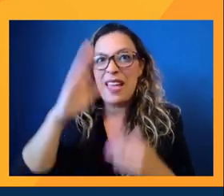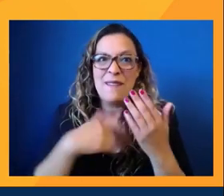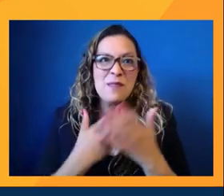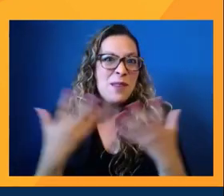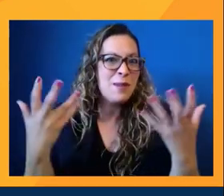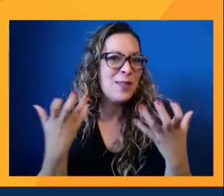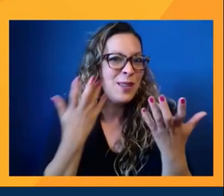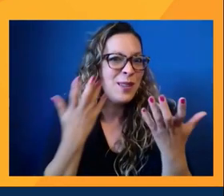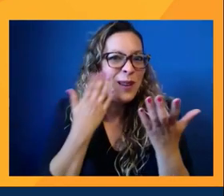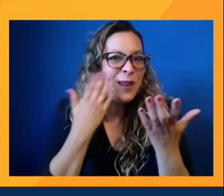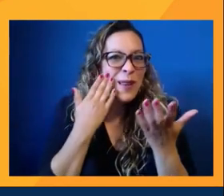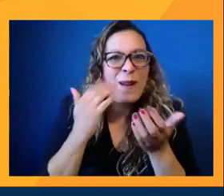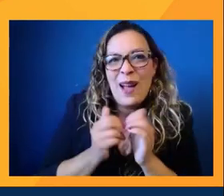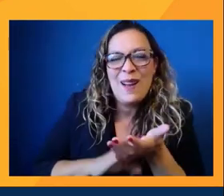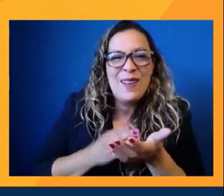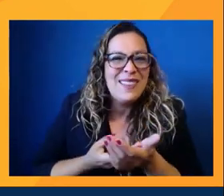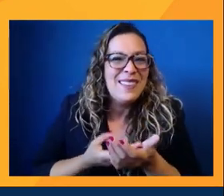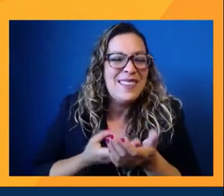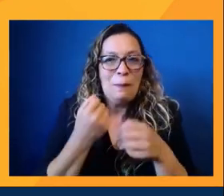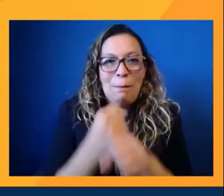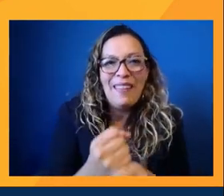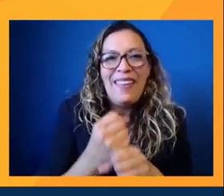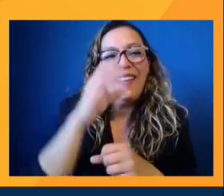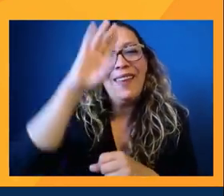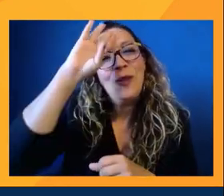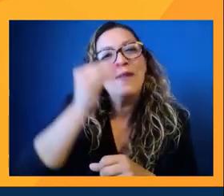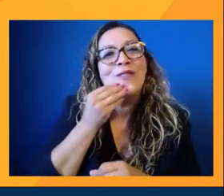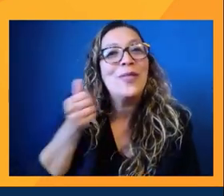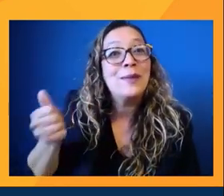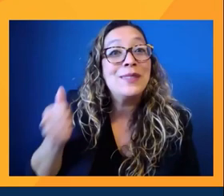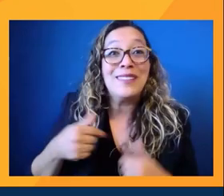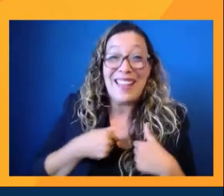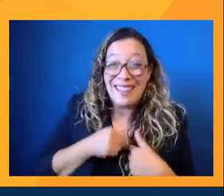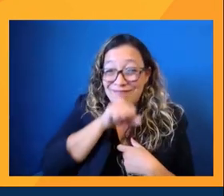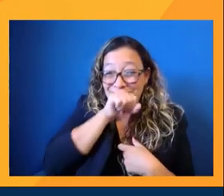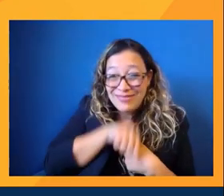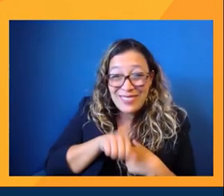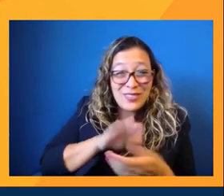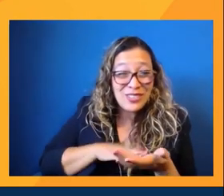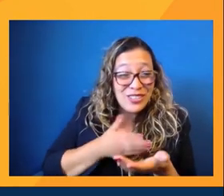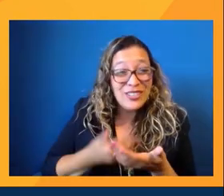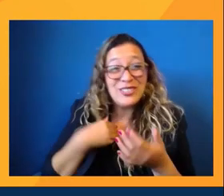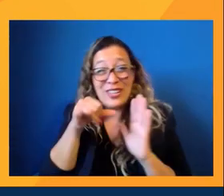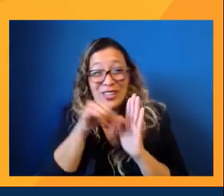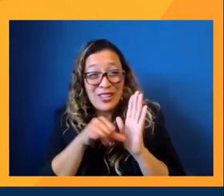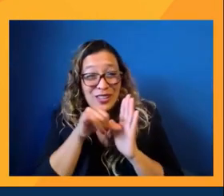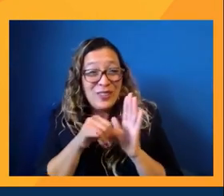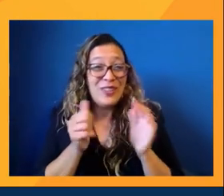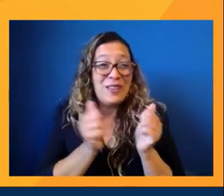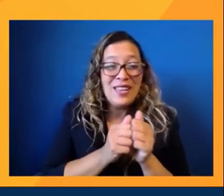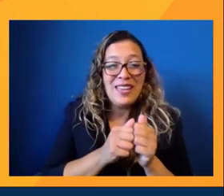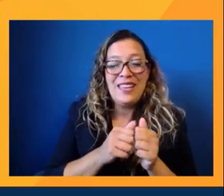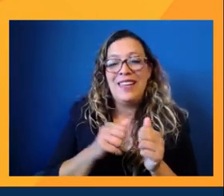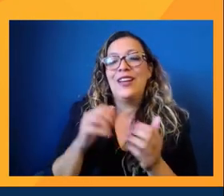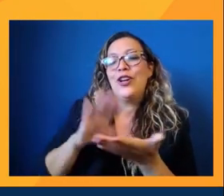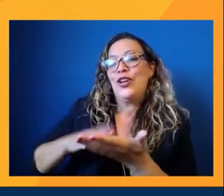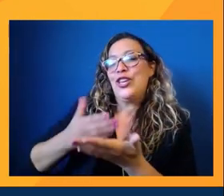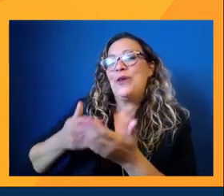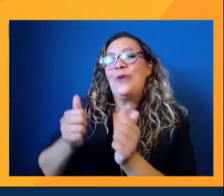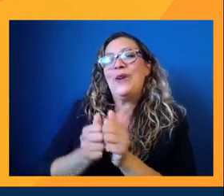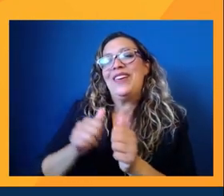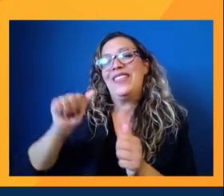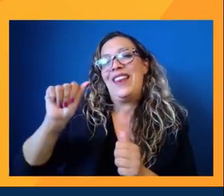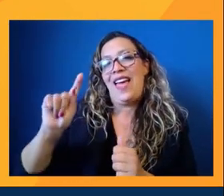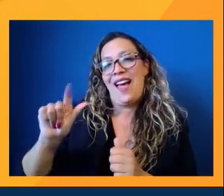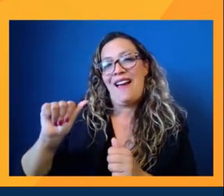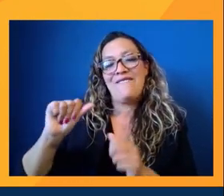food. And I love to cook. So, I mean, if you so I created this YouTube thing, Cooking with La Familia is called. And, you know, it's